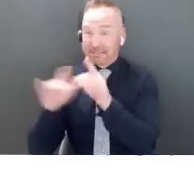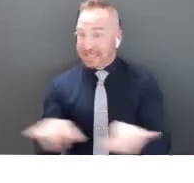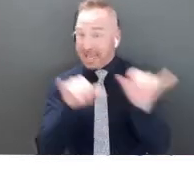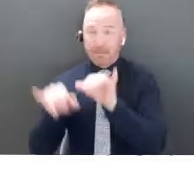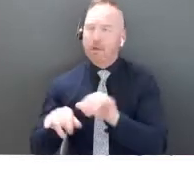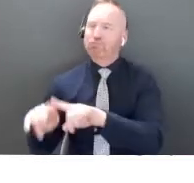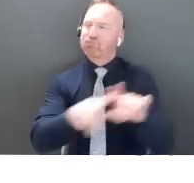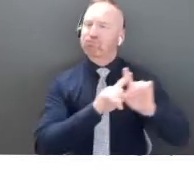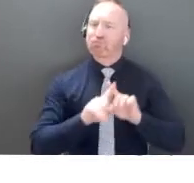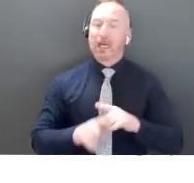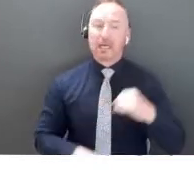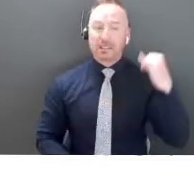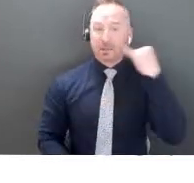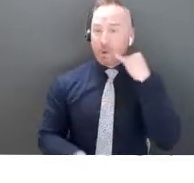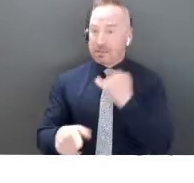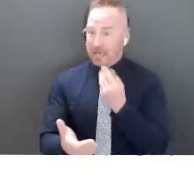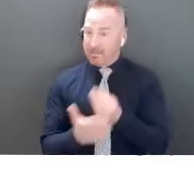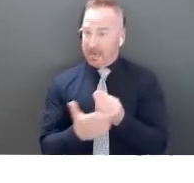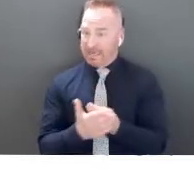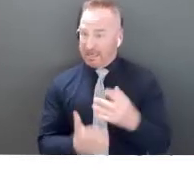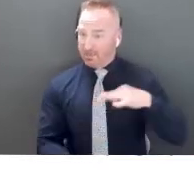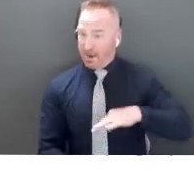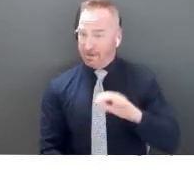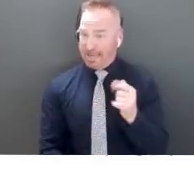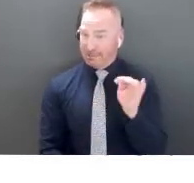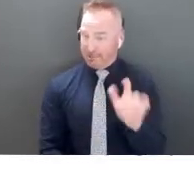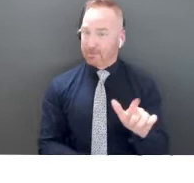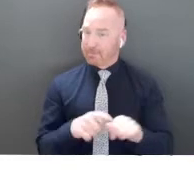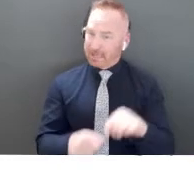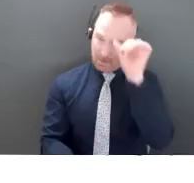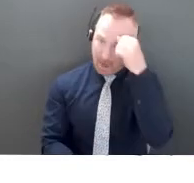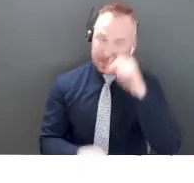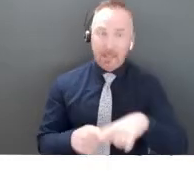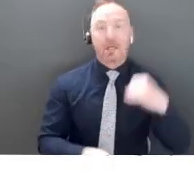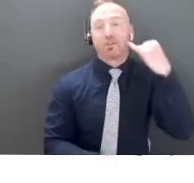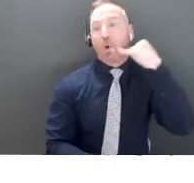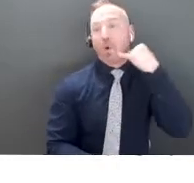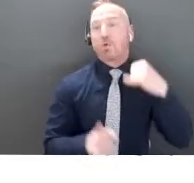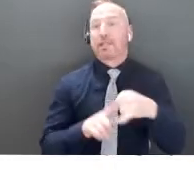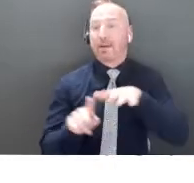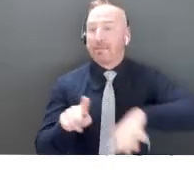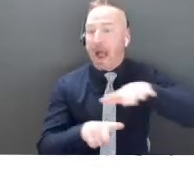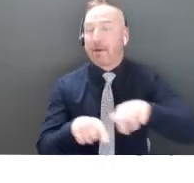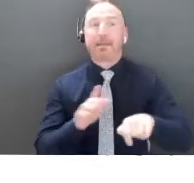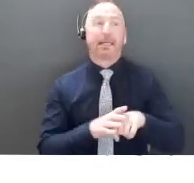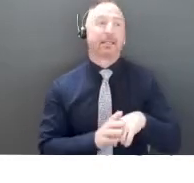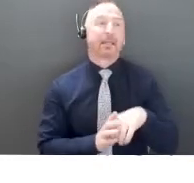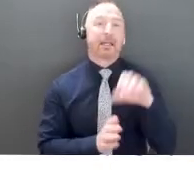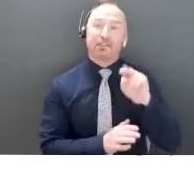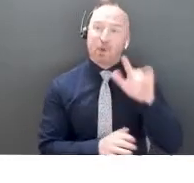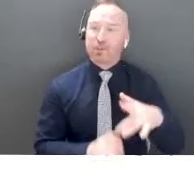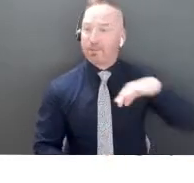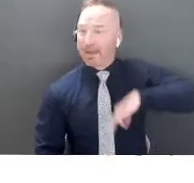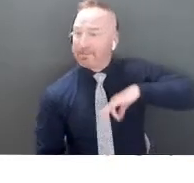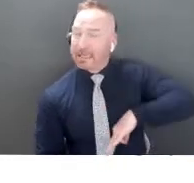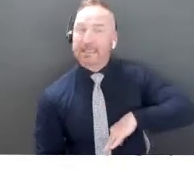angel, then you remind them of the money that's going to be made. If they are a, an environmental, you know, social good kind of angel, remind them that this is going